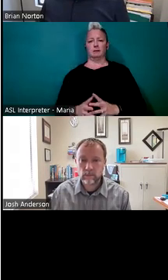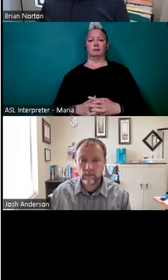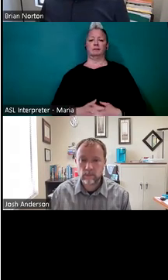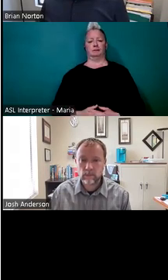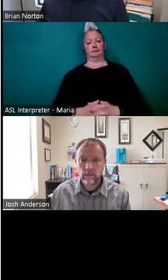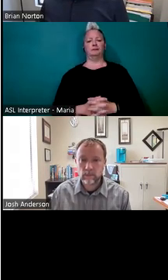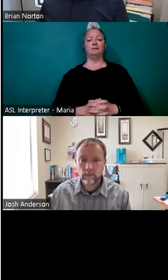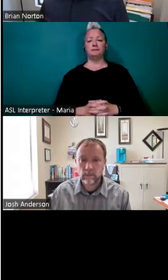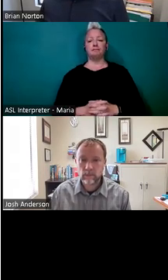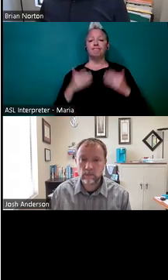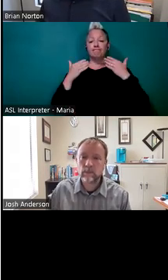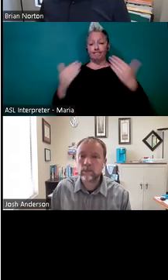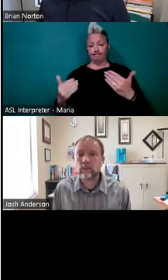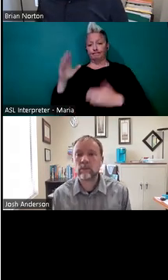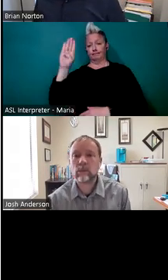Go ahead, Brian. Sorry.